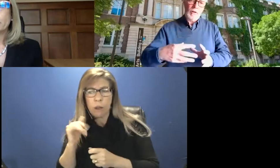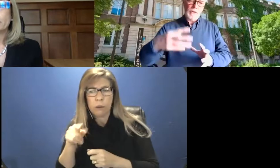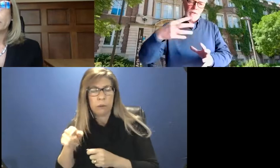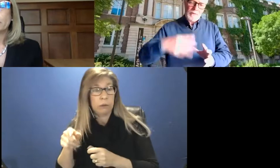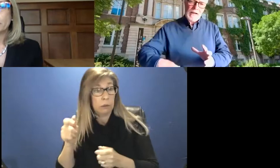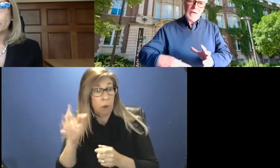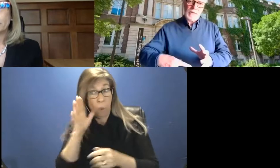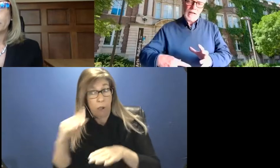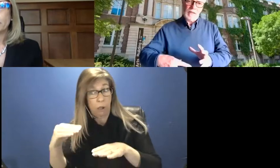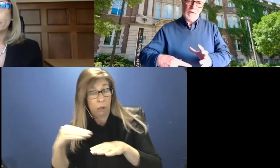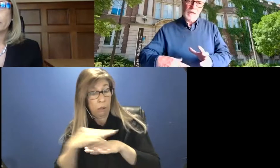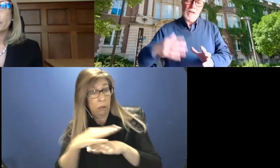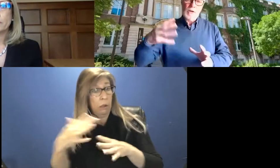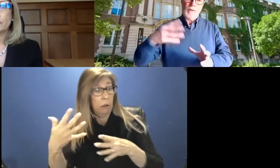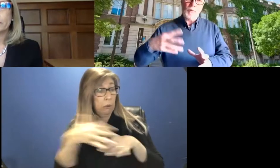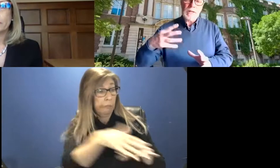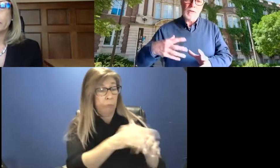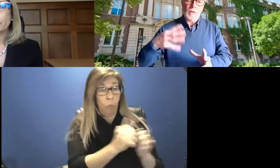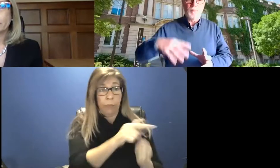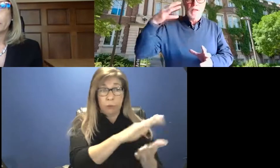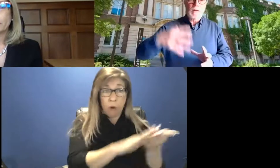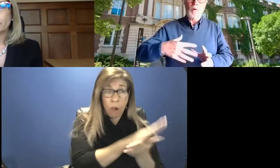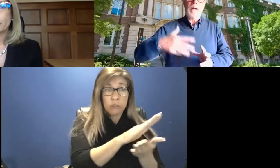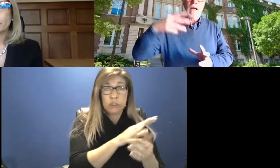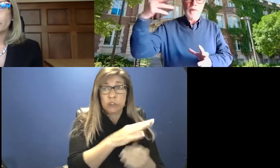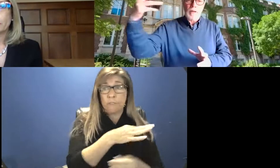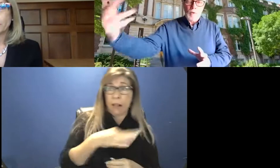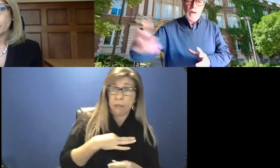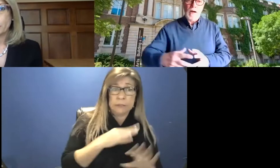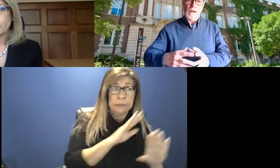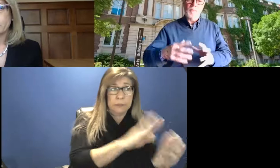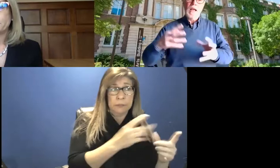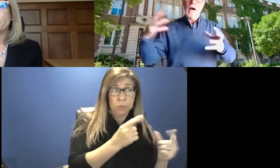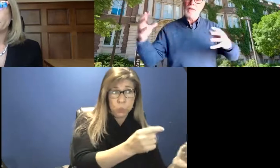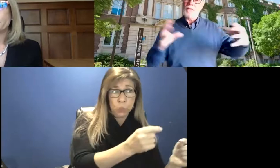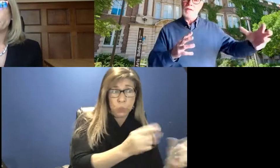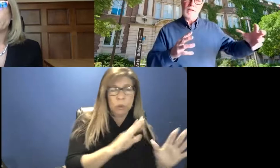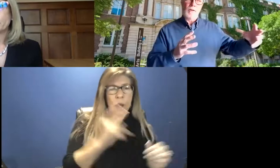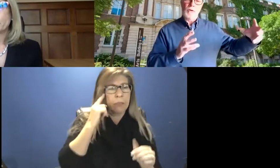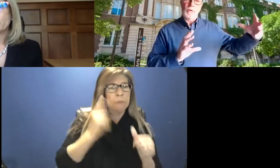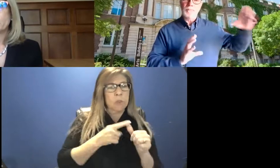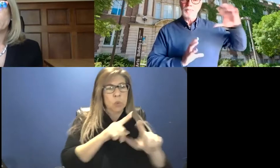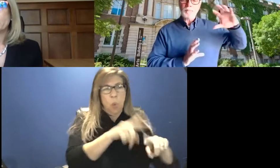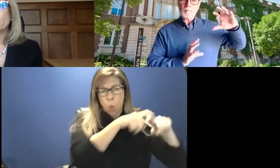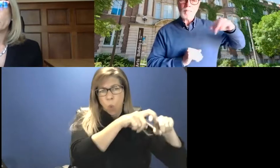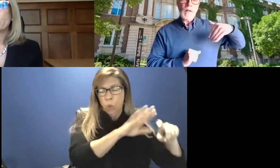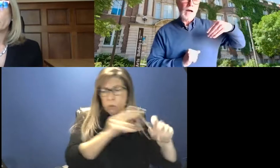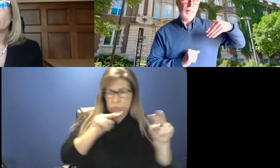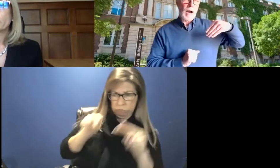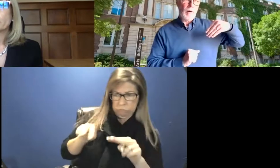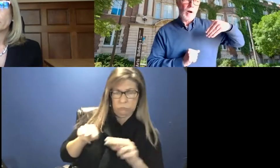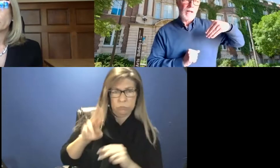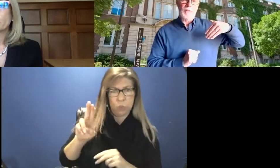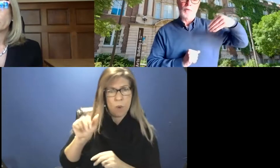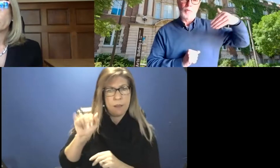college and the faculty activities. So I think we need to see what might happen at UAI, how that fits into, um,